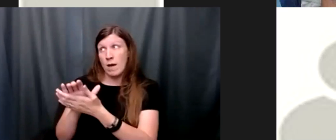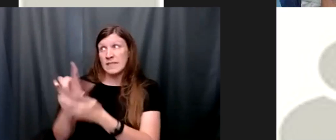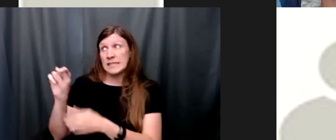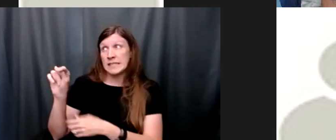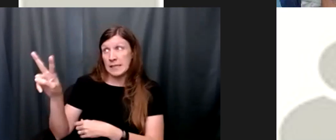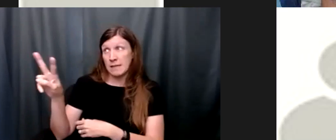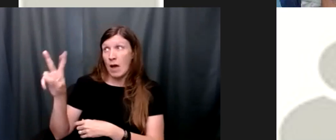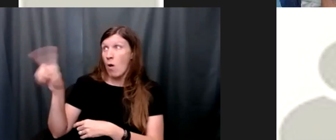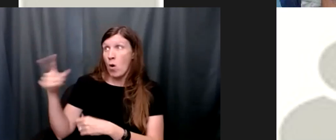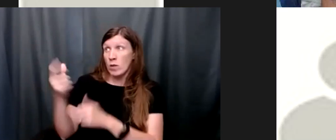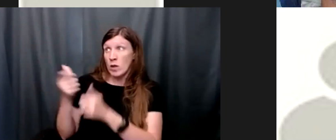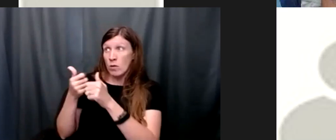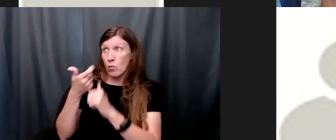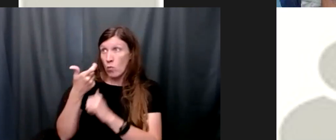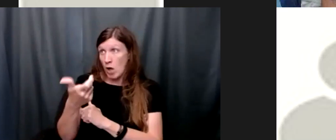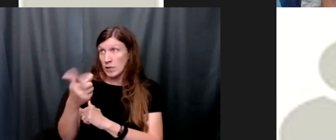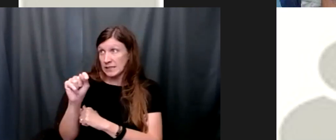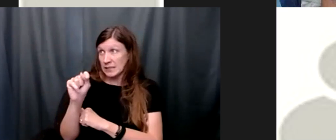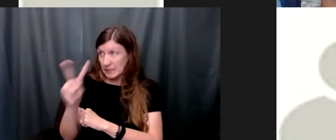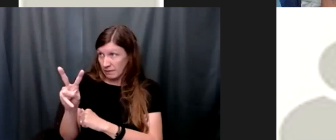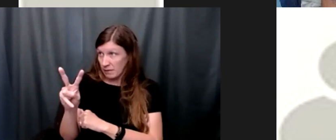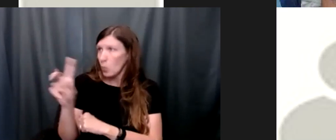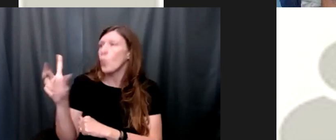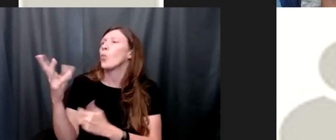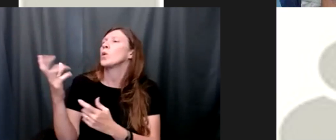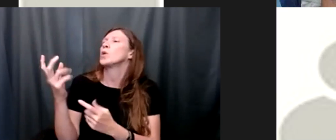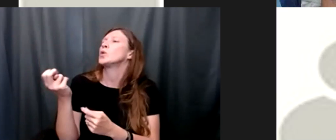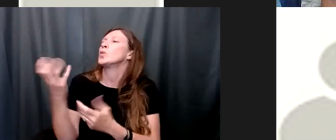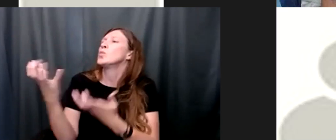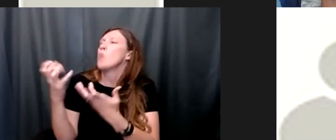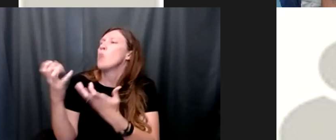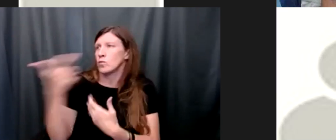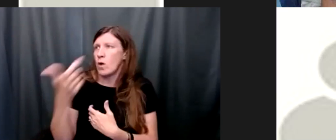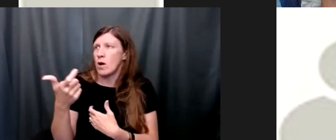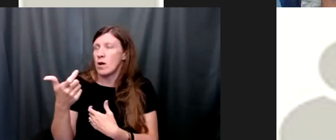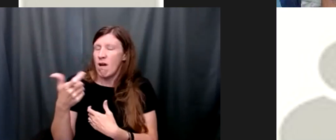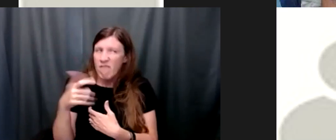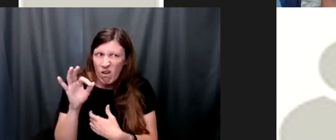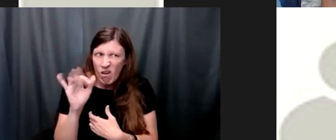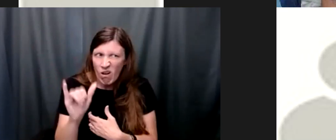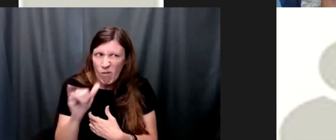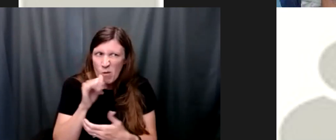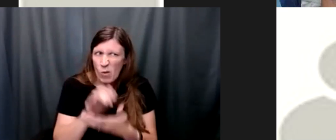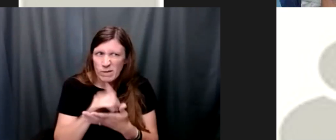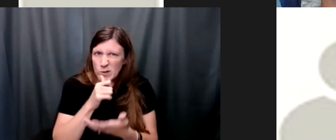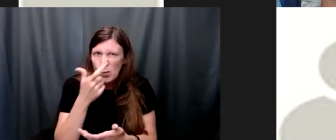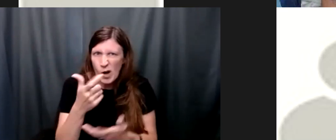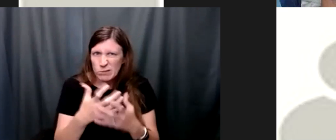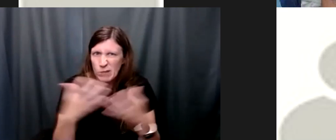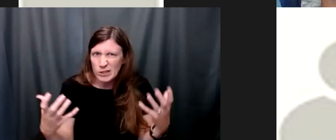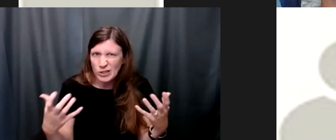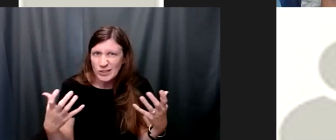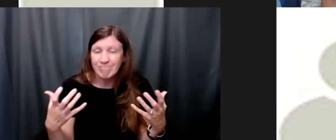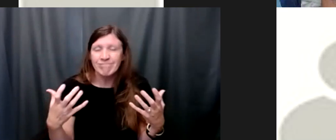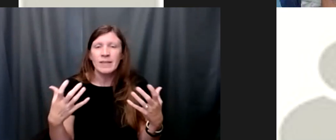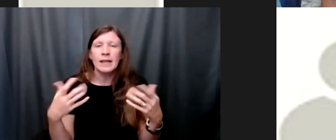watch television when you want to watch it which i discovered is not very often but in the midst of that this lack